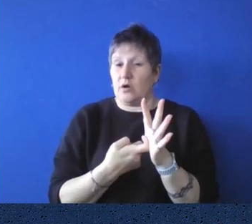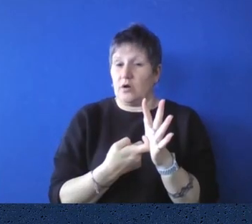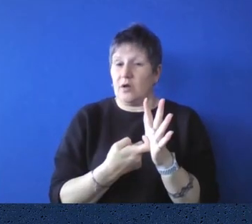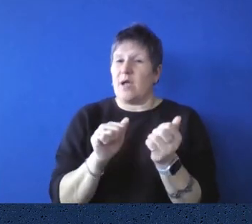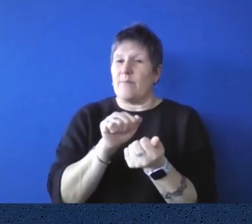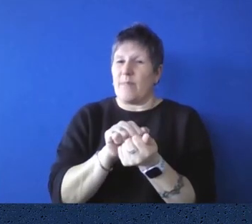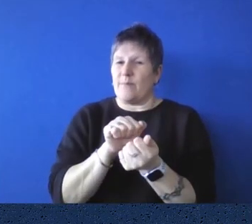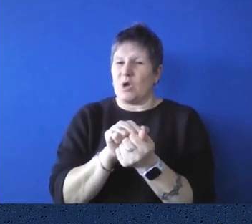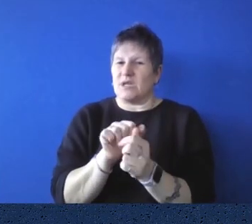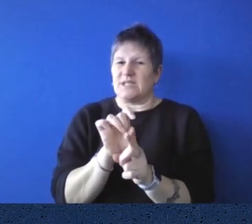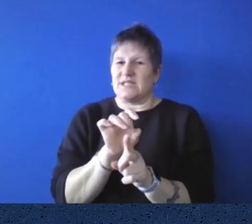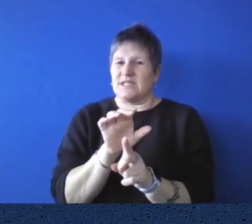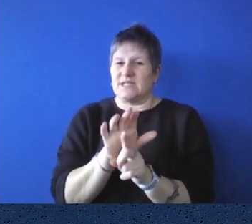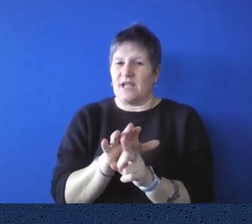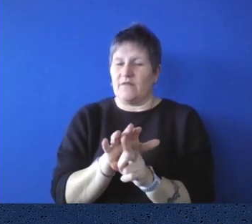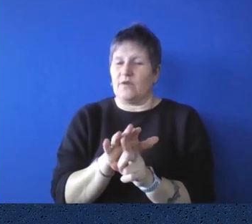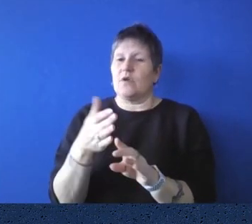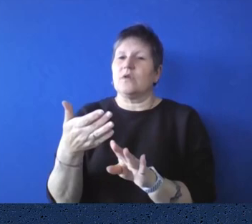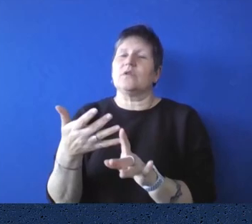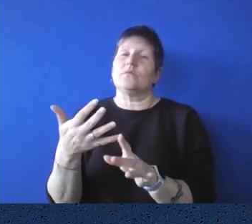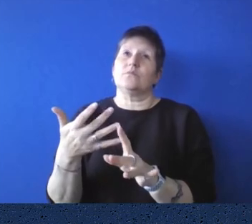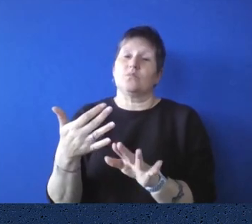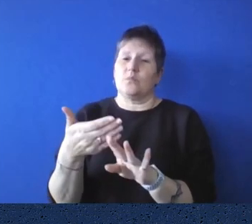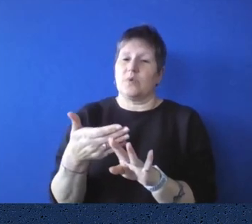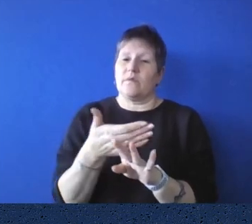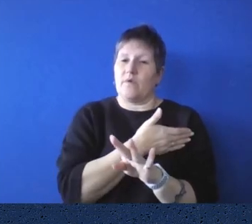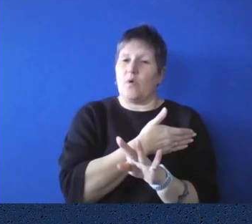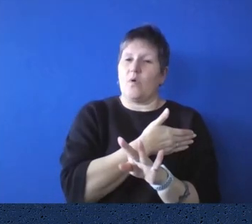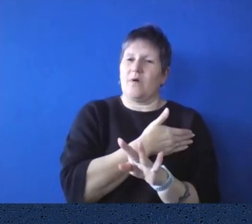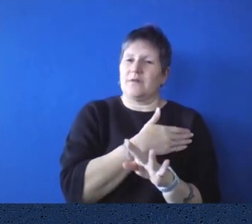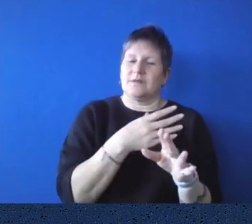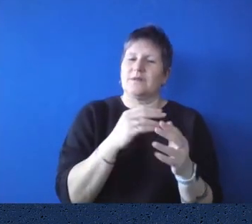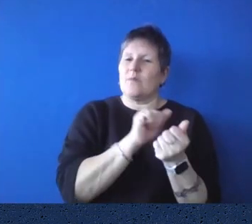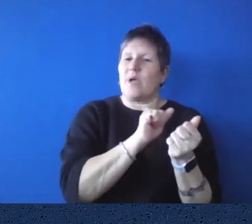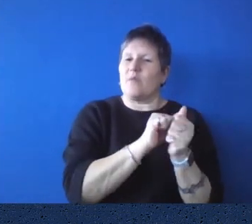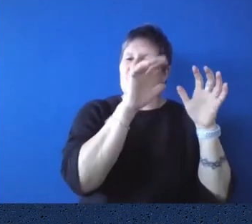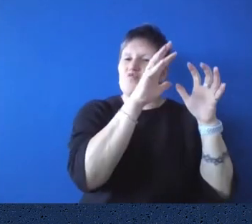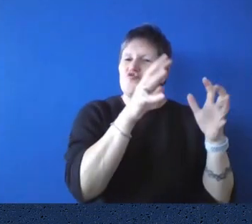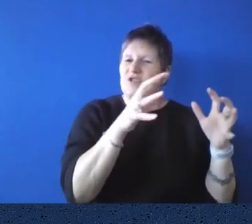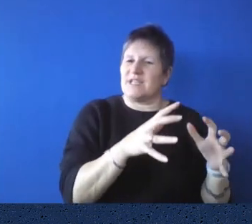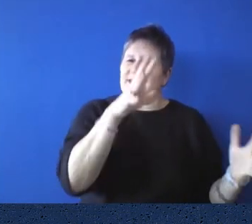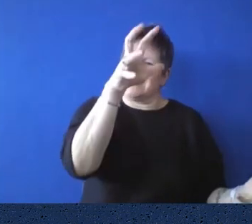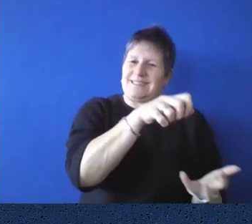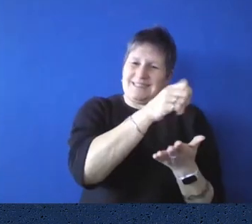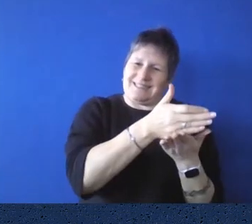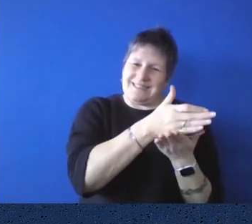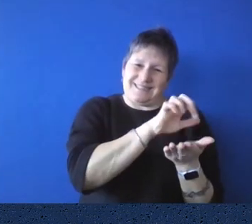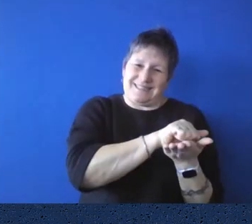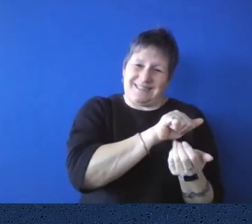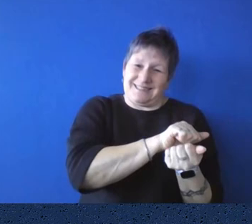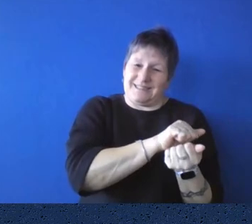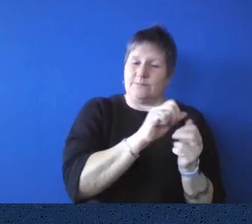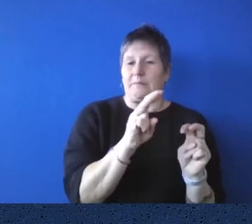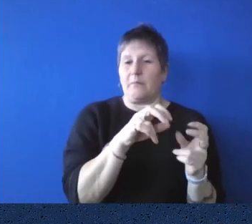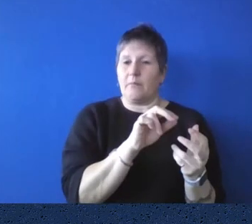prior to widespread use of pulped, um, trees to make paper, what we know as